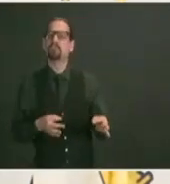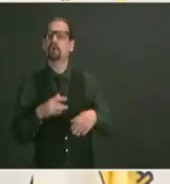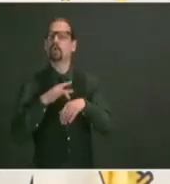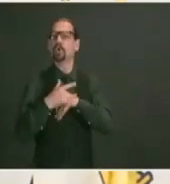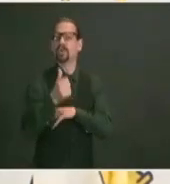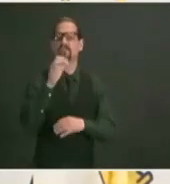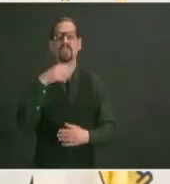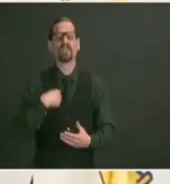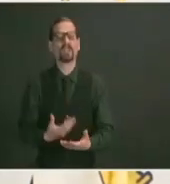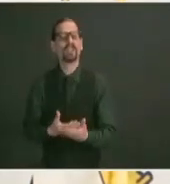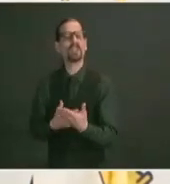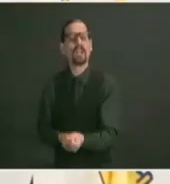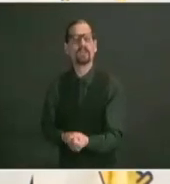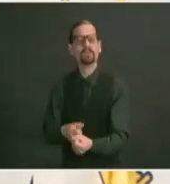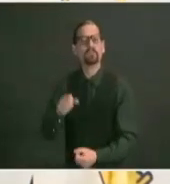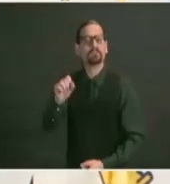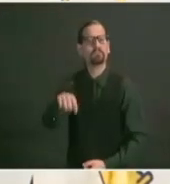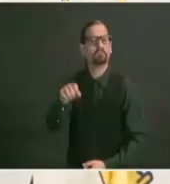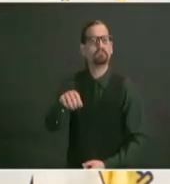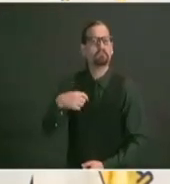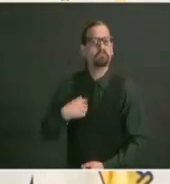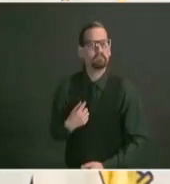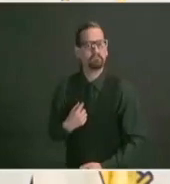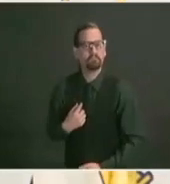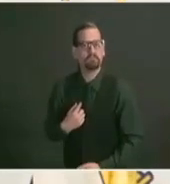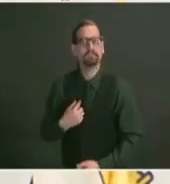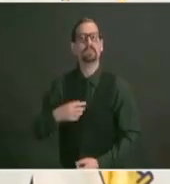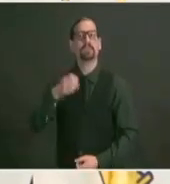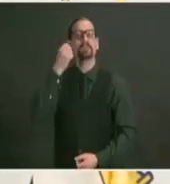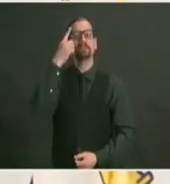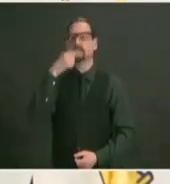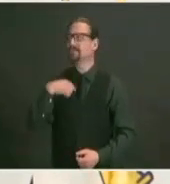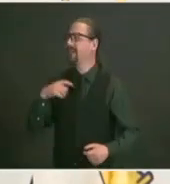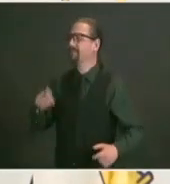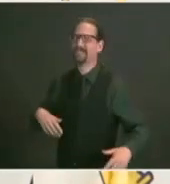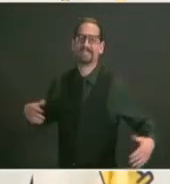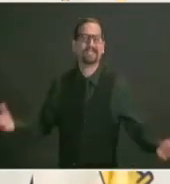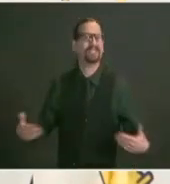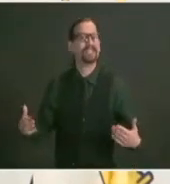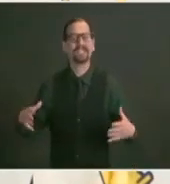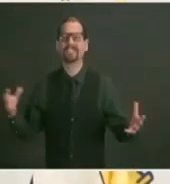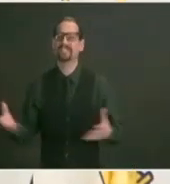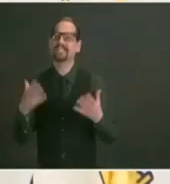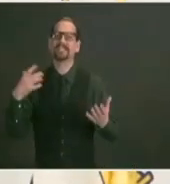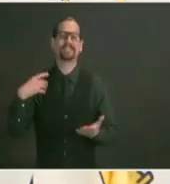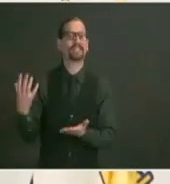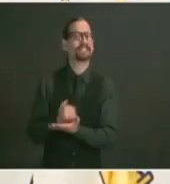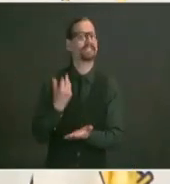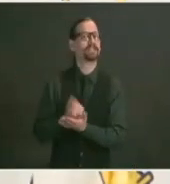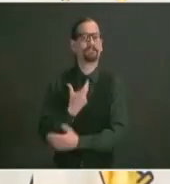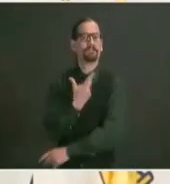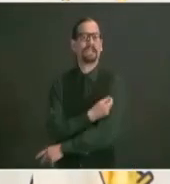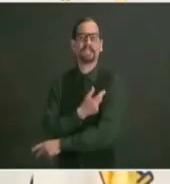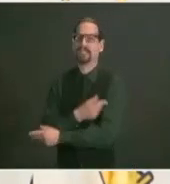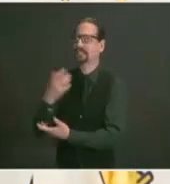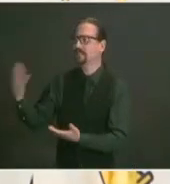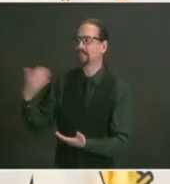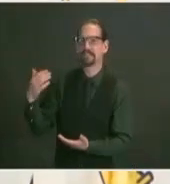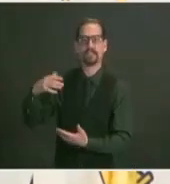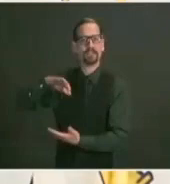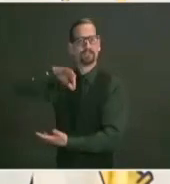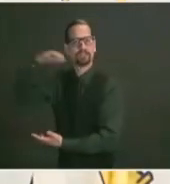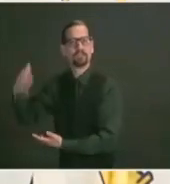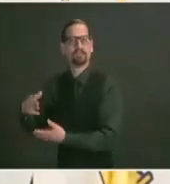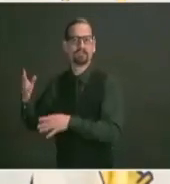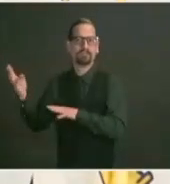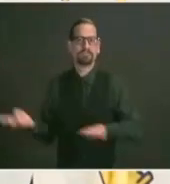vaccination capacity right now we have the capacity to administer 100 000 doses